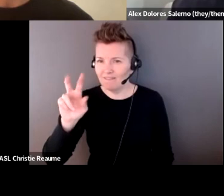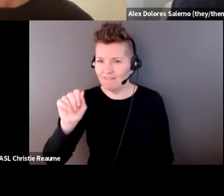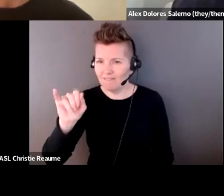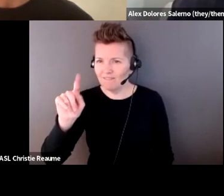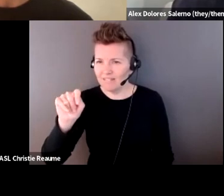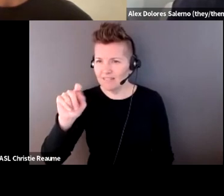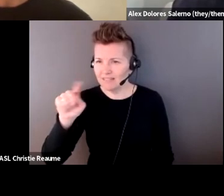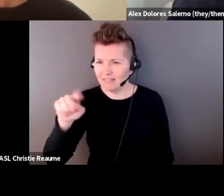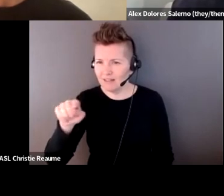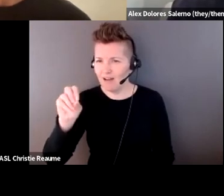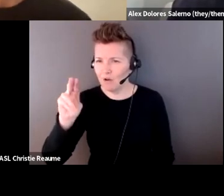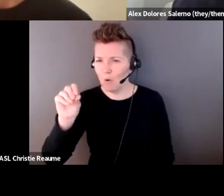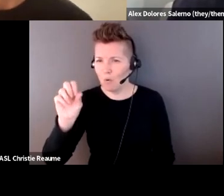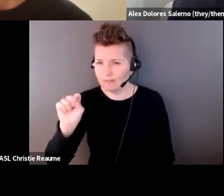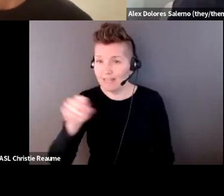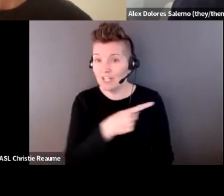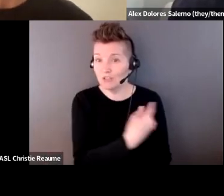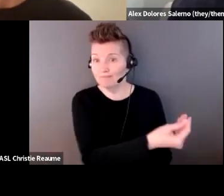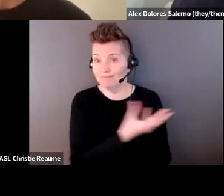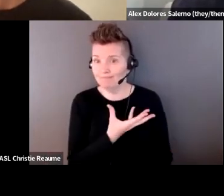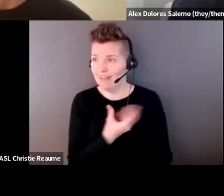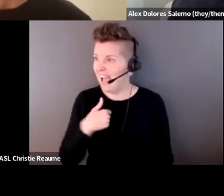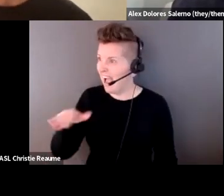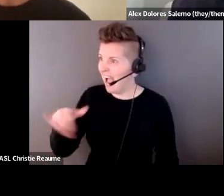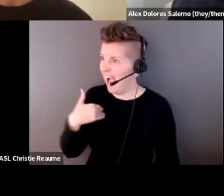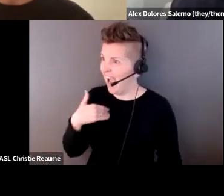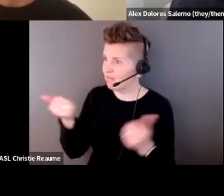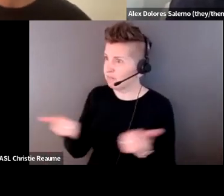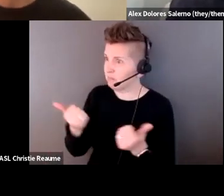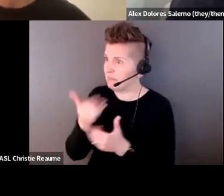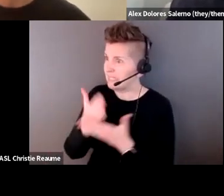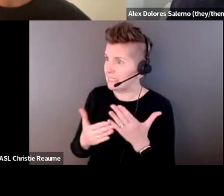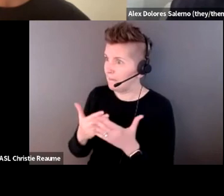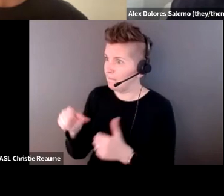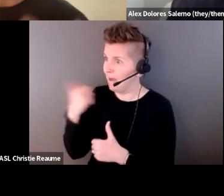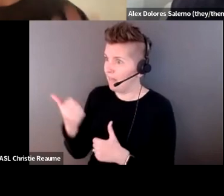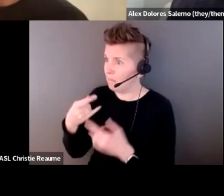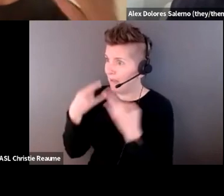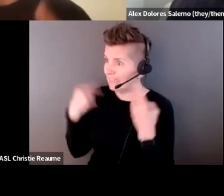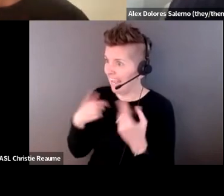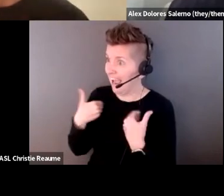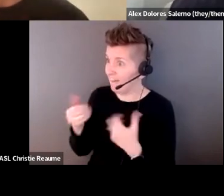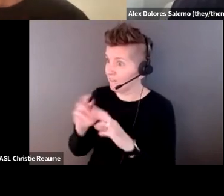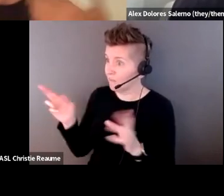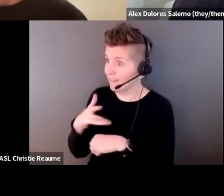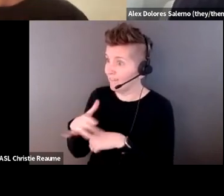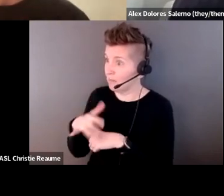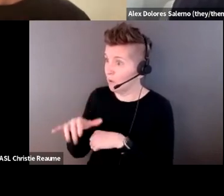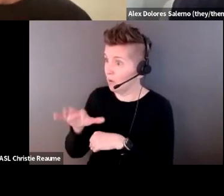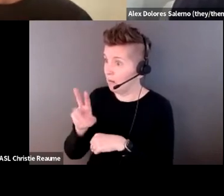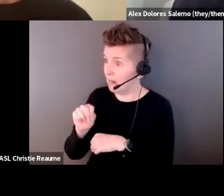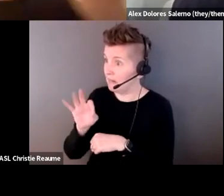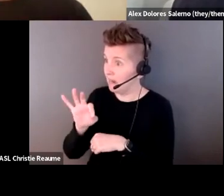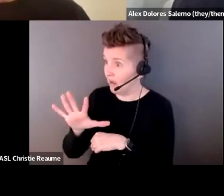up like early on. they were like, I got some extra masks. you need any? And I was like, yeah, I can't get any. Right. And that mattered because then I